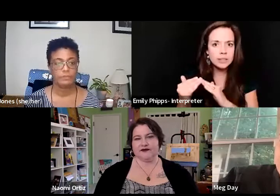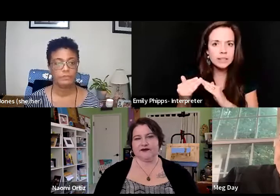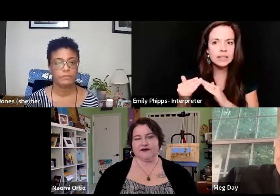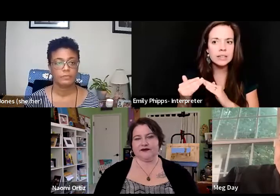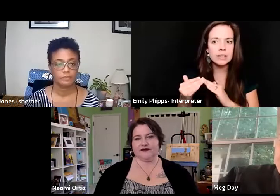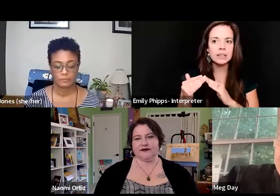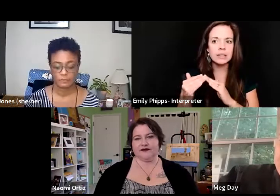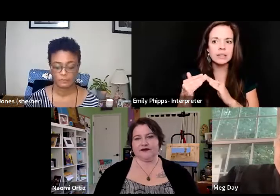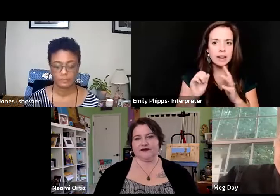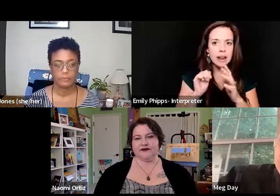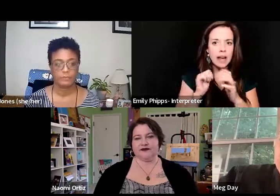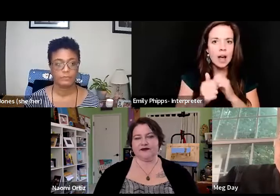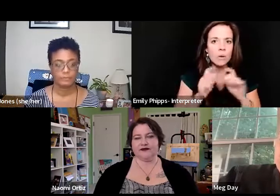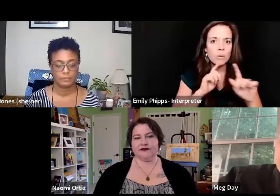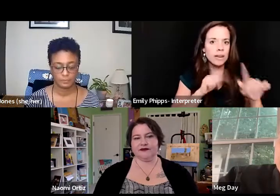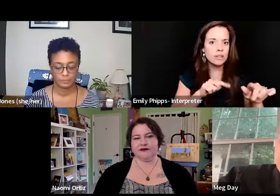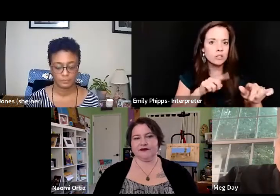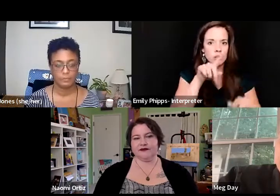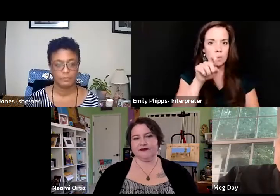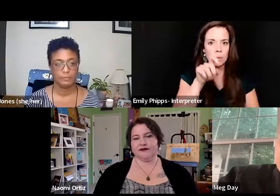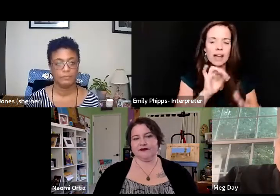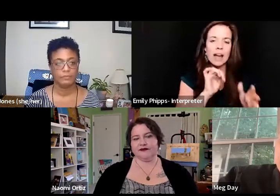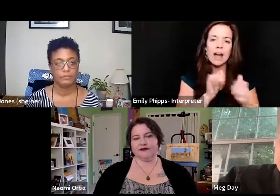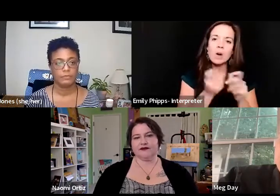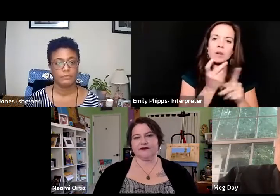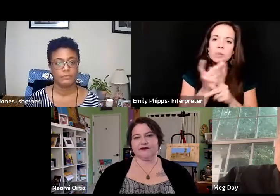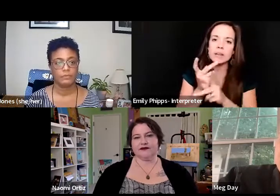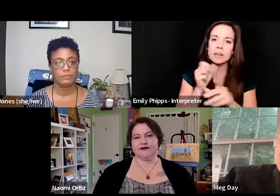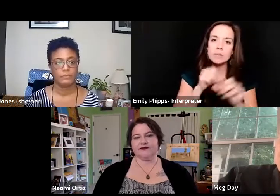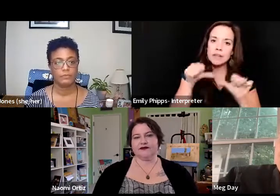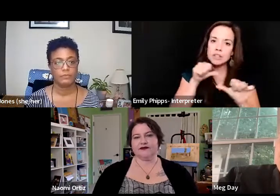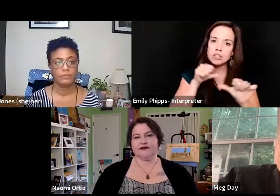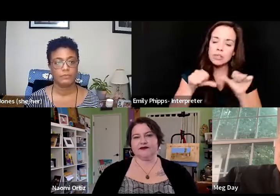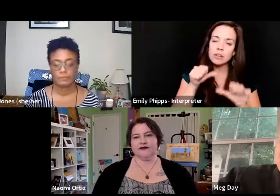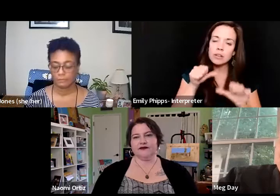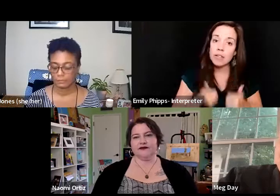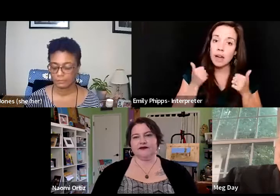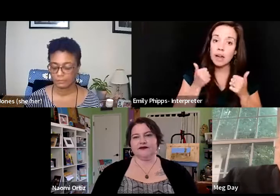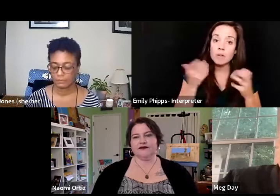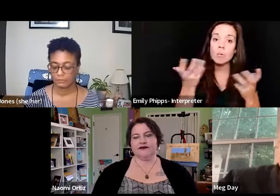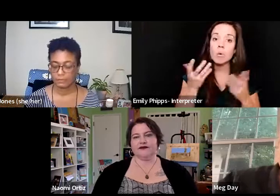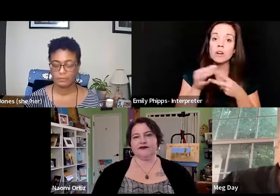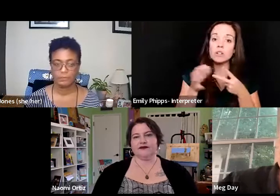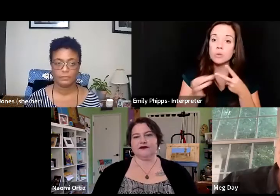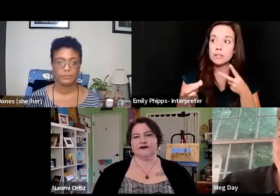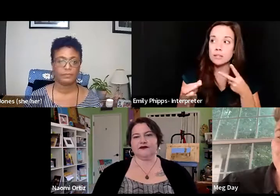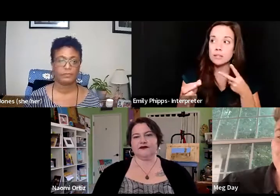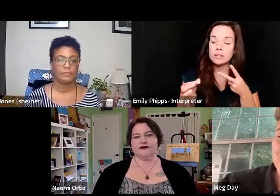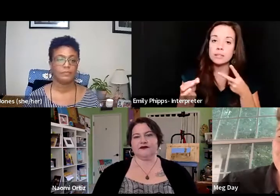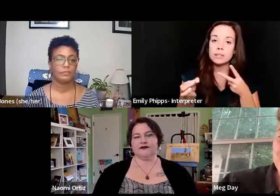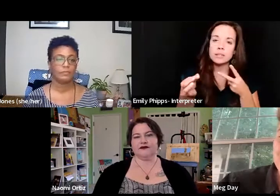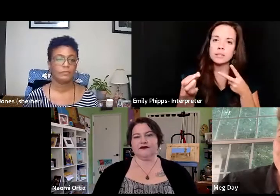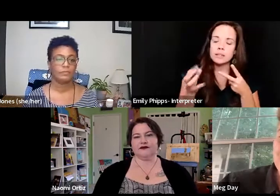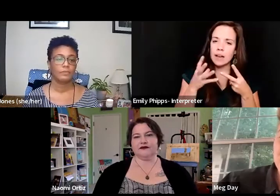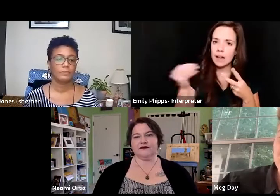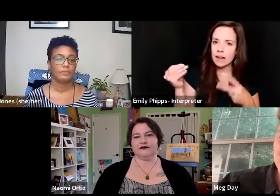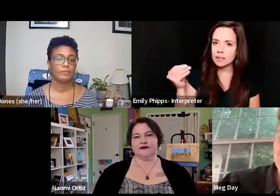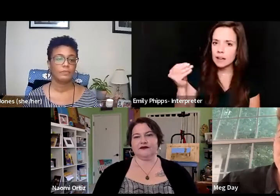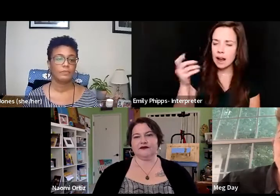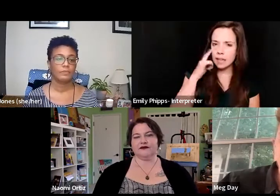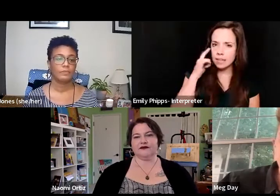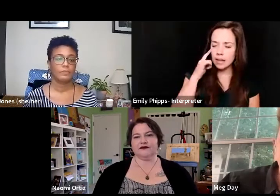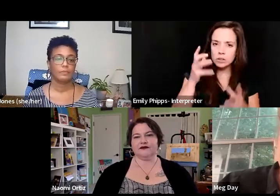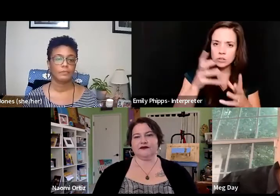ways that we answer the question is how are we keeping each other alive? Like, what are the choices in that? And I think that there's an